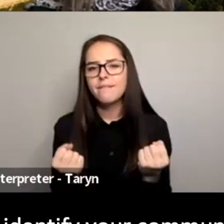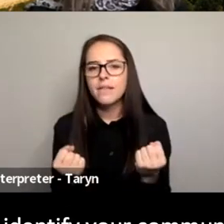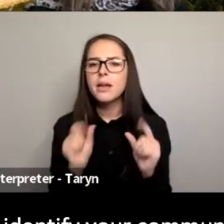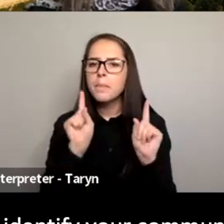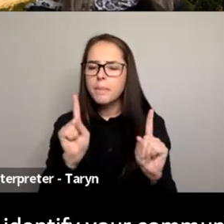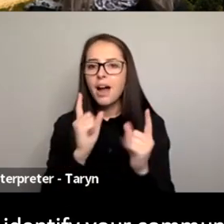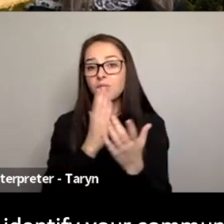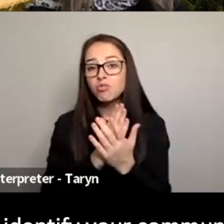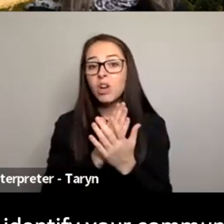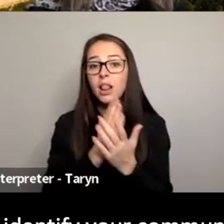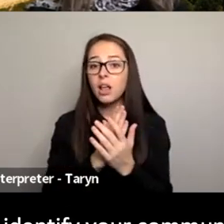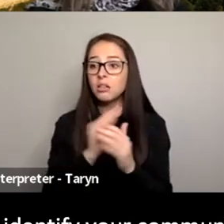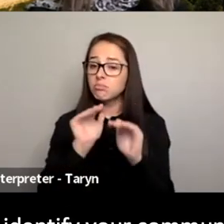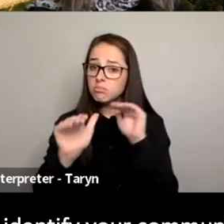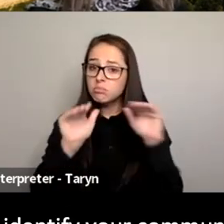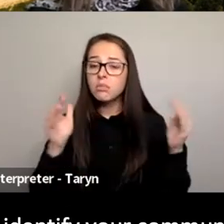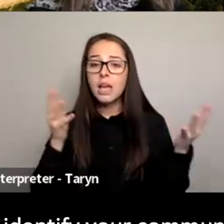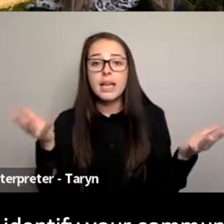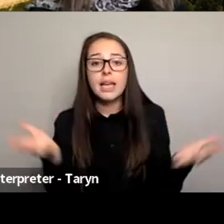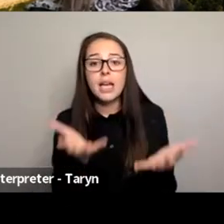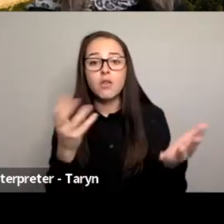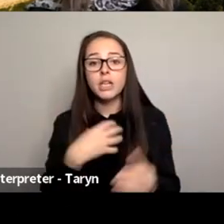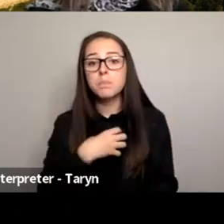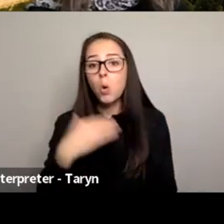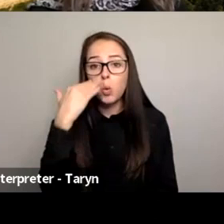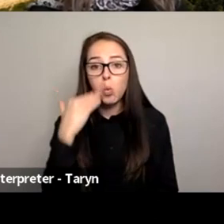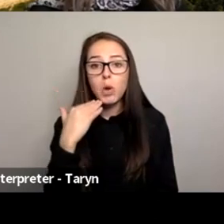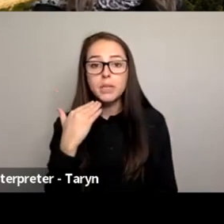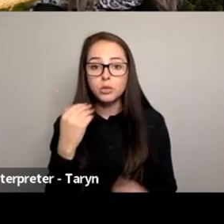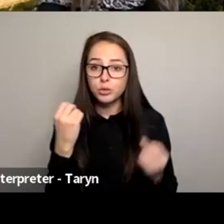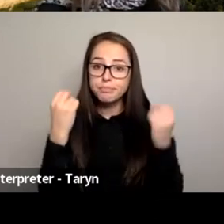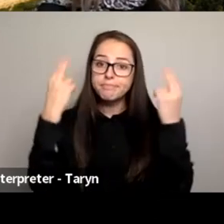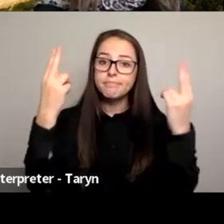your community leaders and help them up, help bring them up.